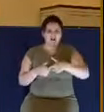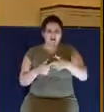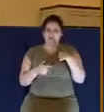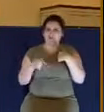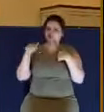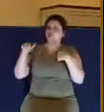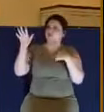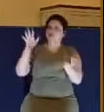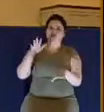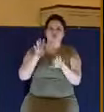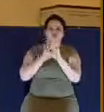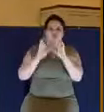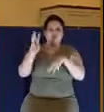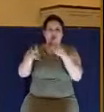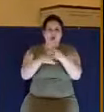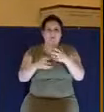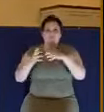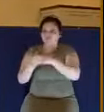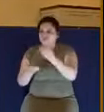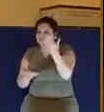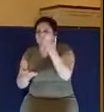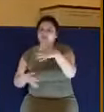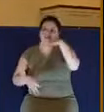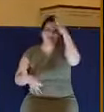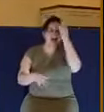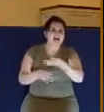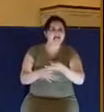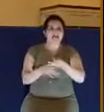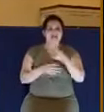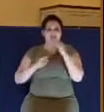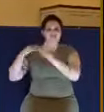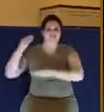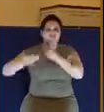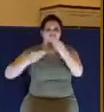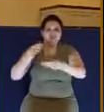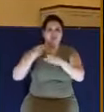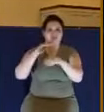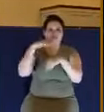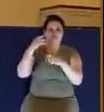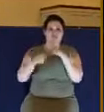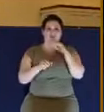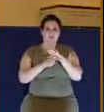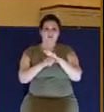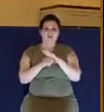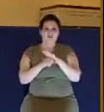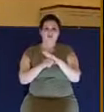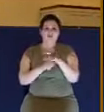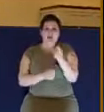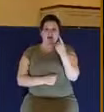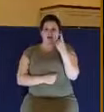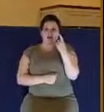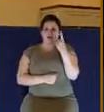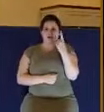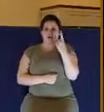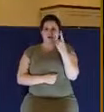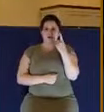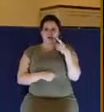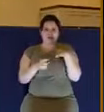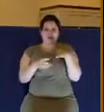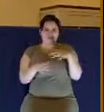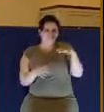in faith and heirs of the kingdom, which he hath promised to them that love him? But ye have despised the poor.